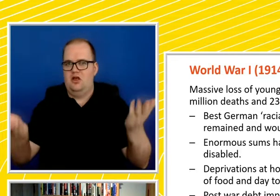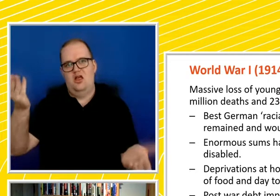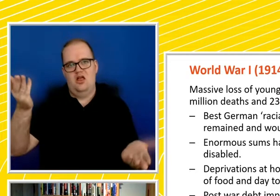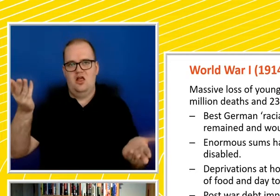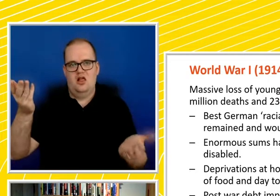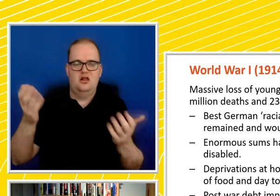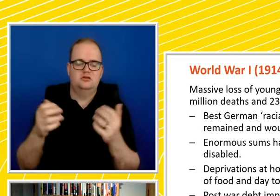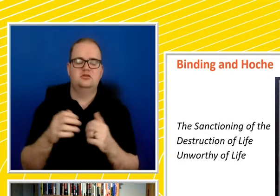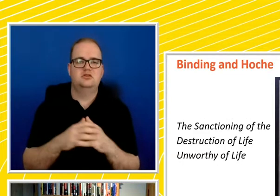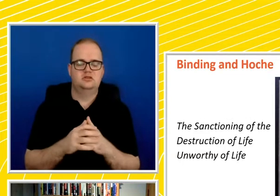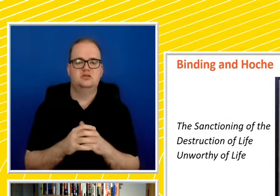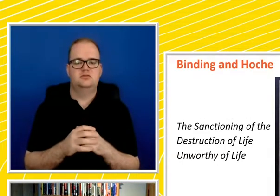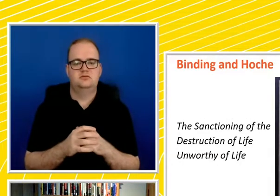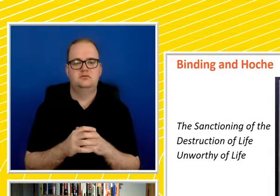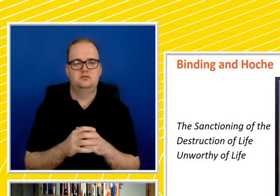seen.